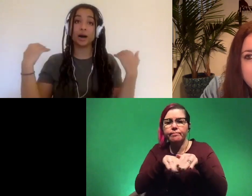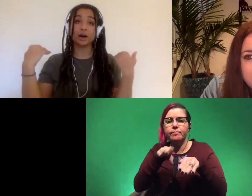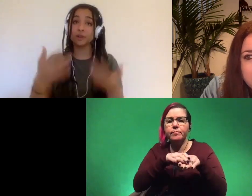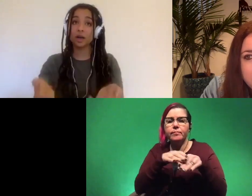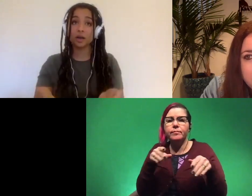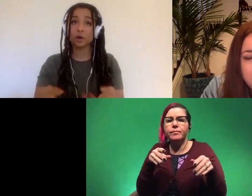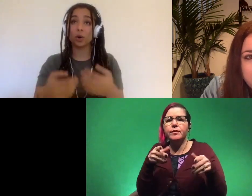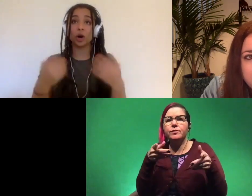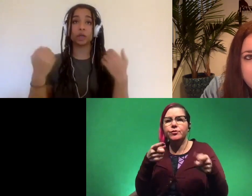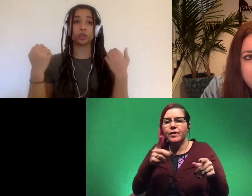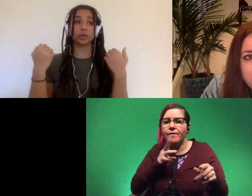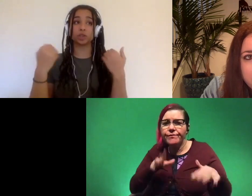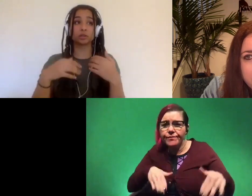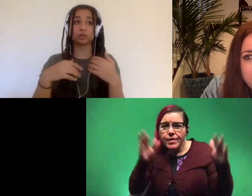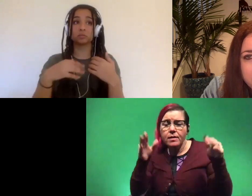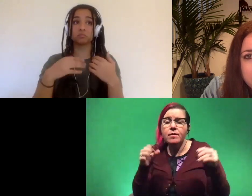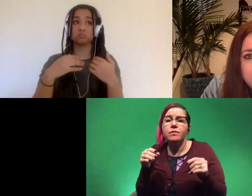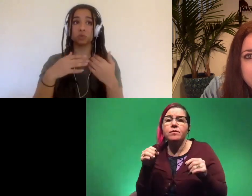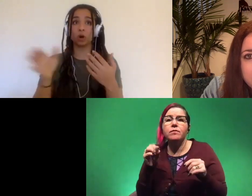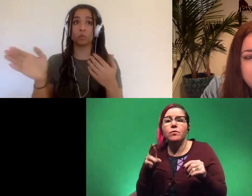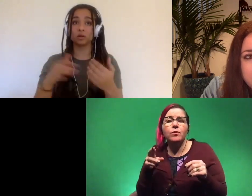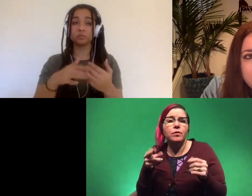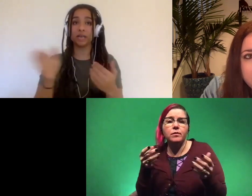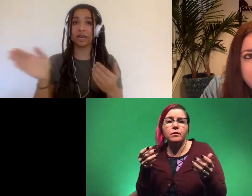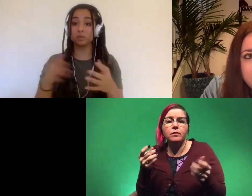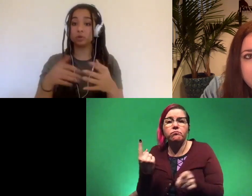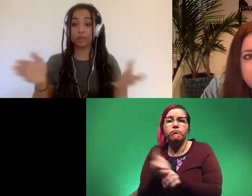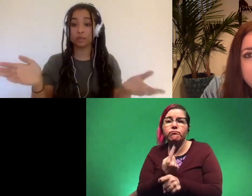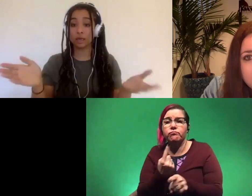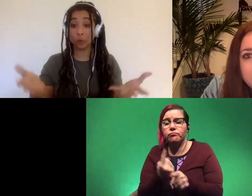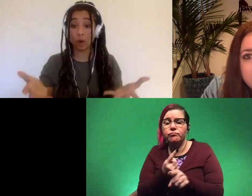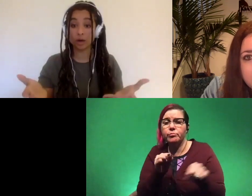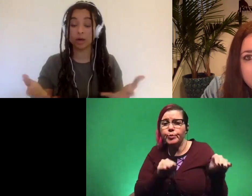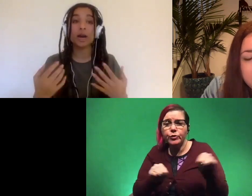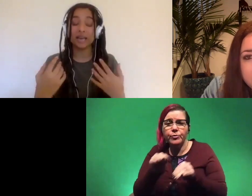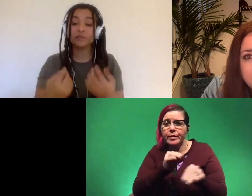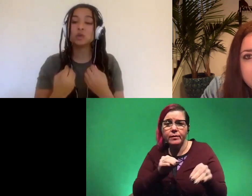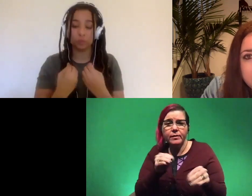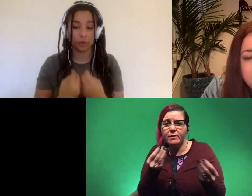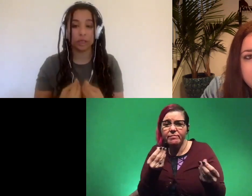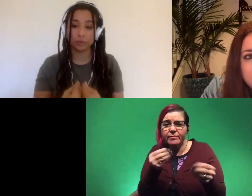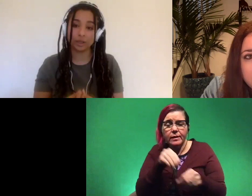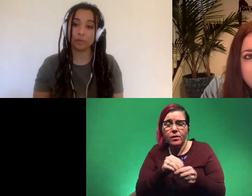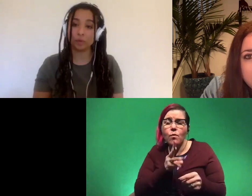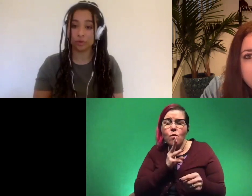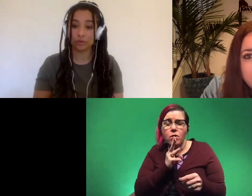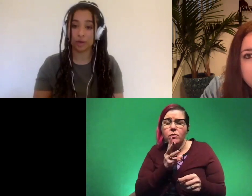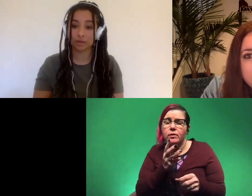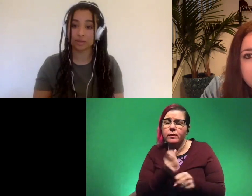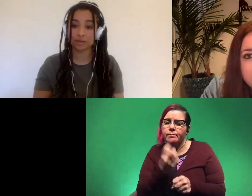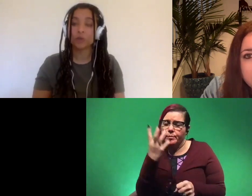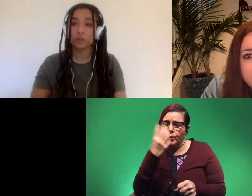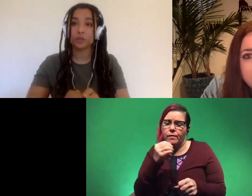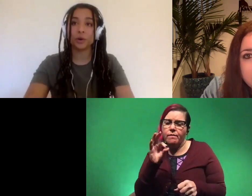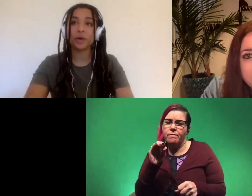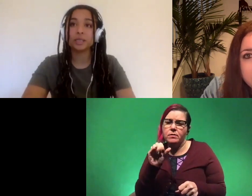a flood or during normal sediment movement in water gives you some really really beautiful fossils